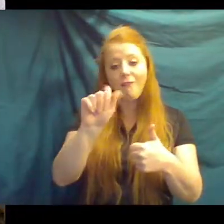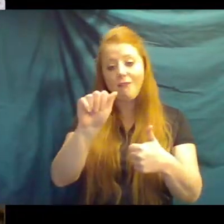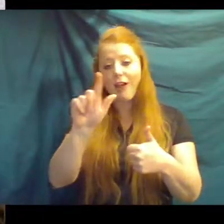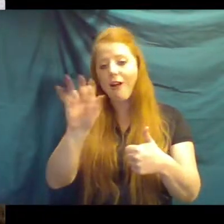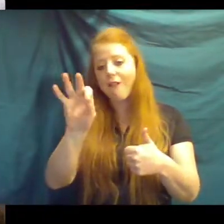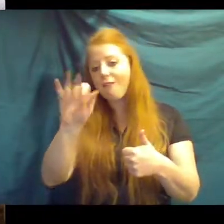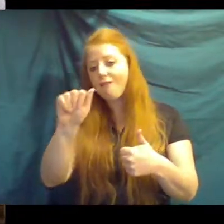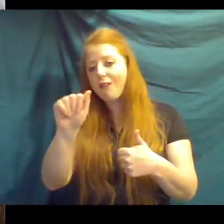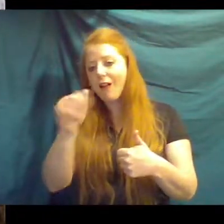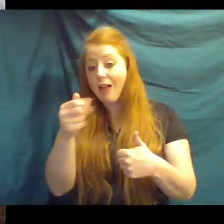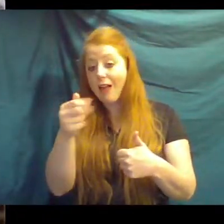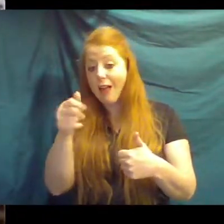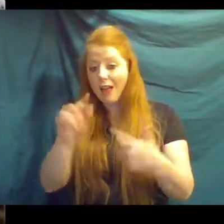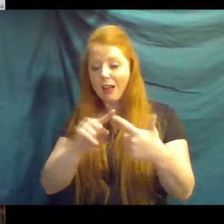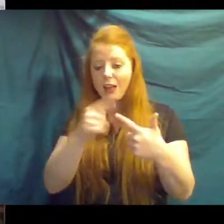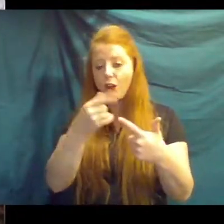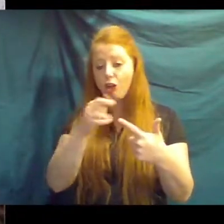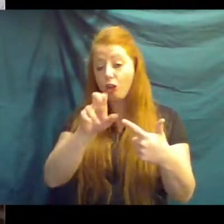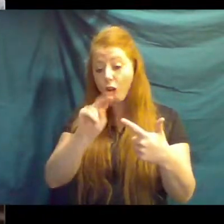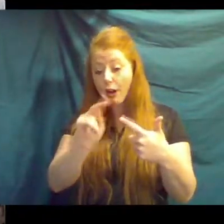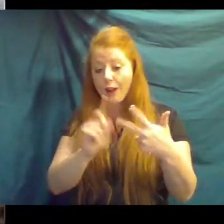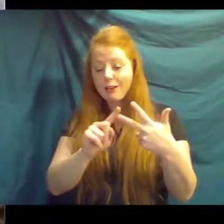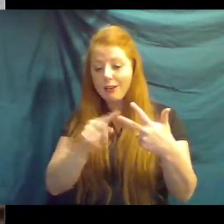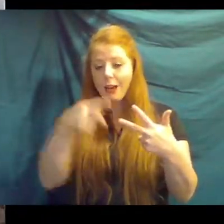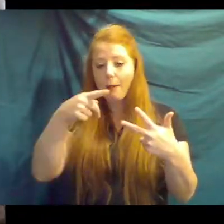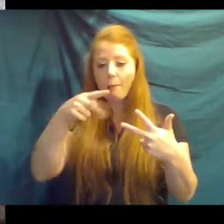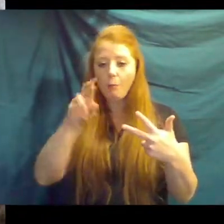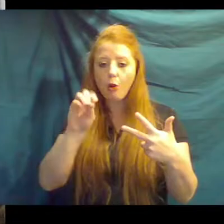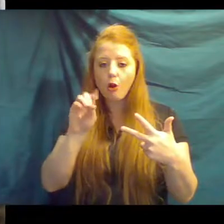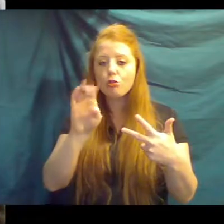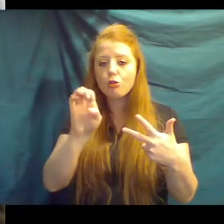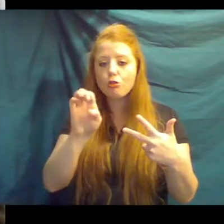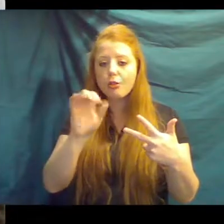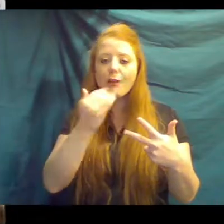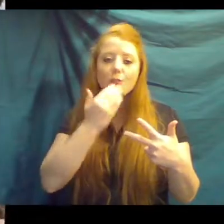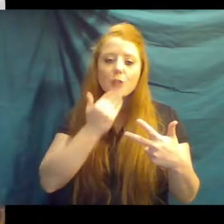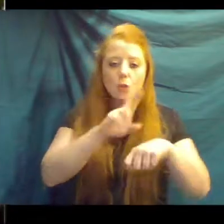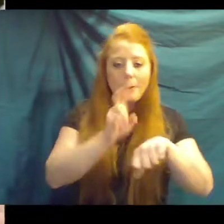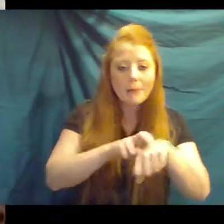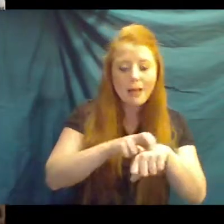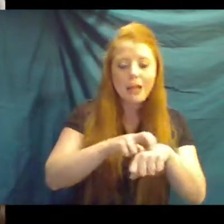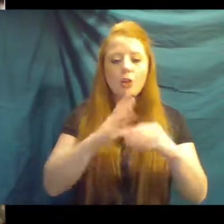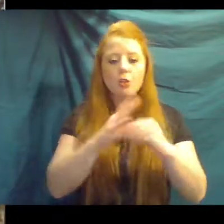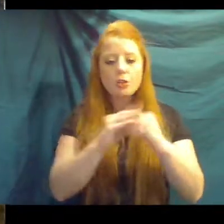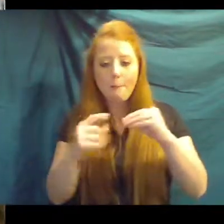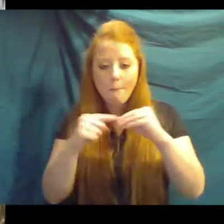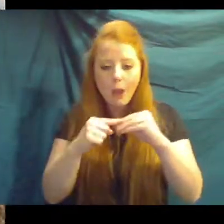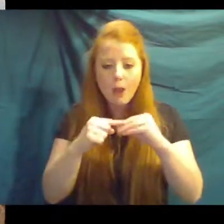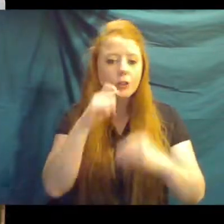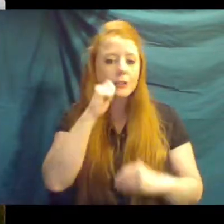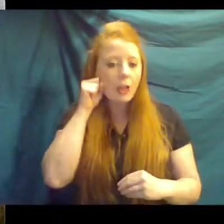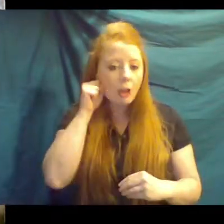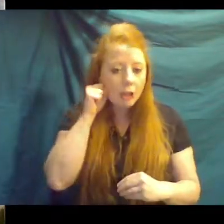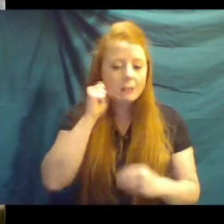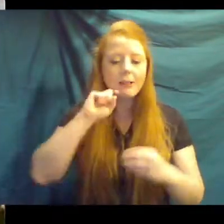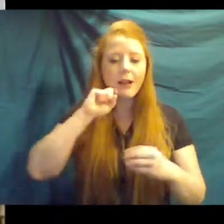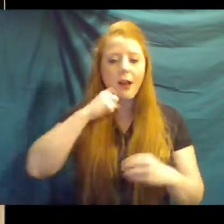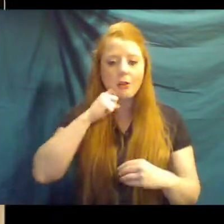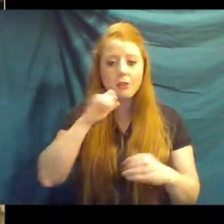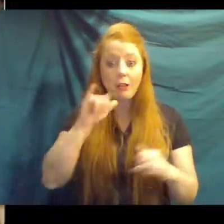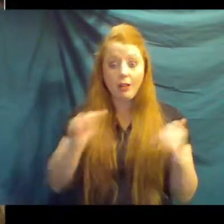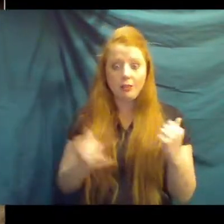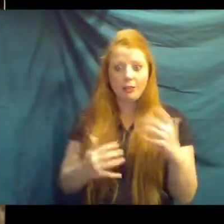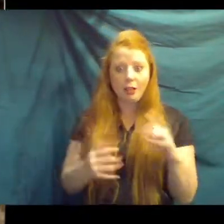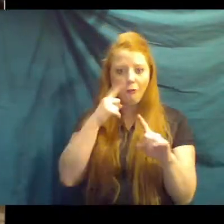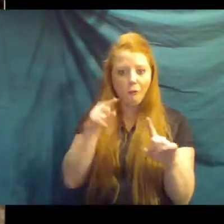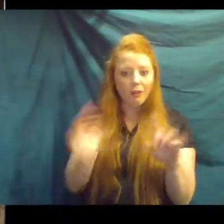grain, and they also get produce. So they get things like sweet potato, pears, carrots, and apples. That was very scary apparently.